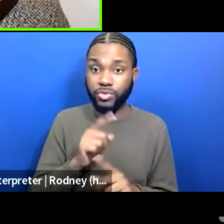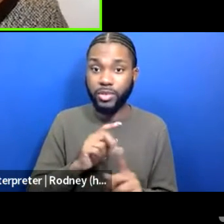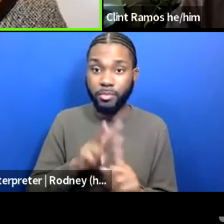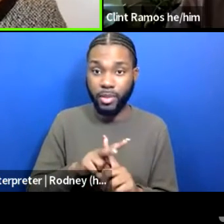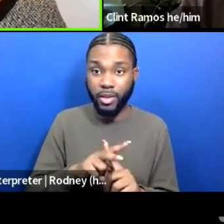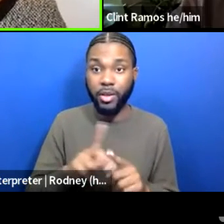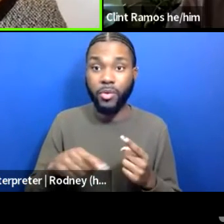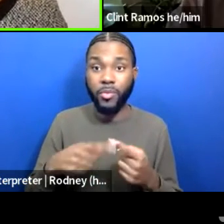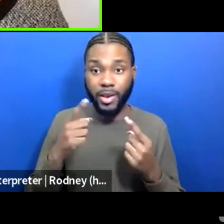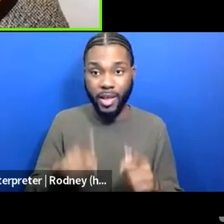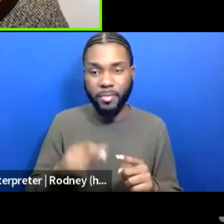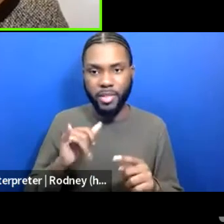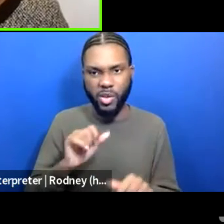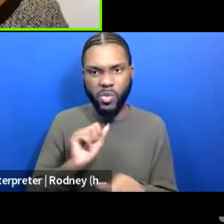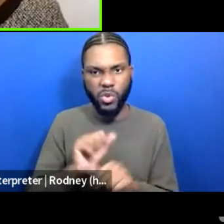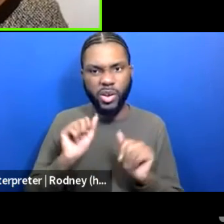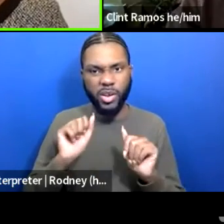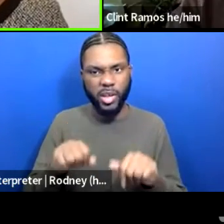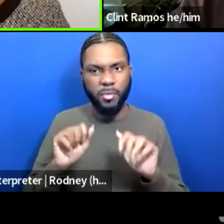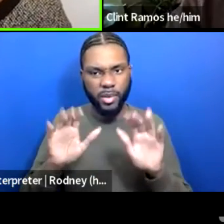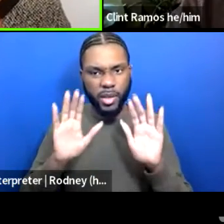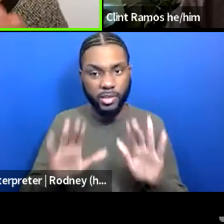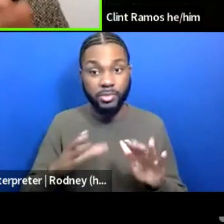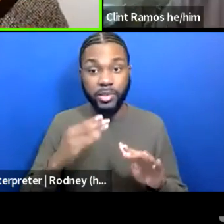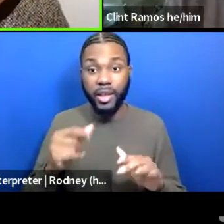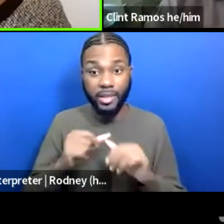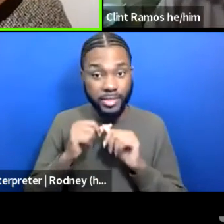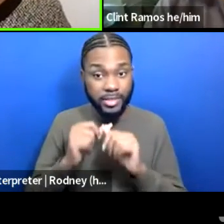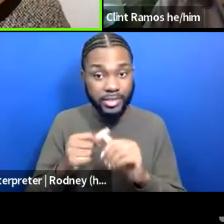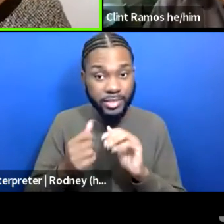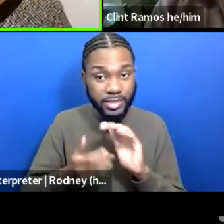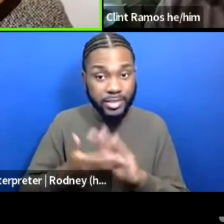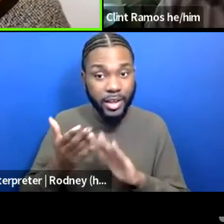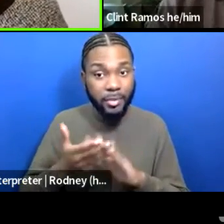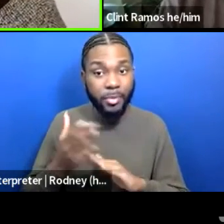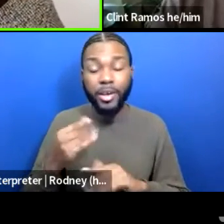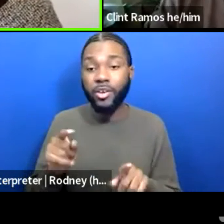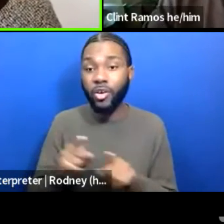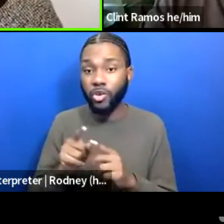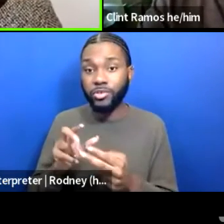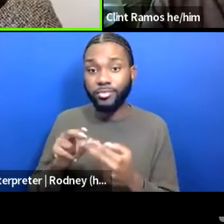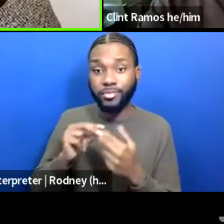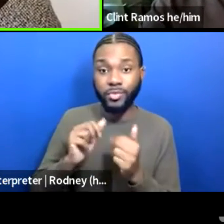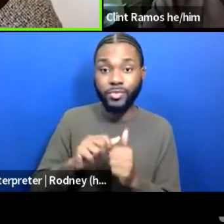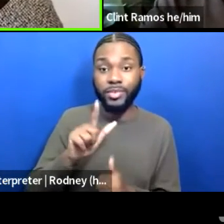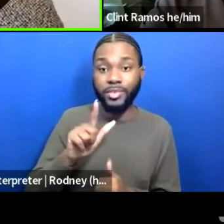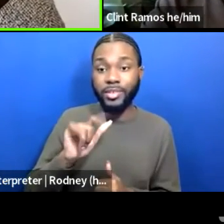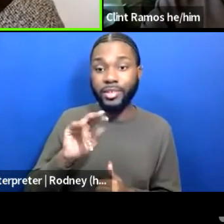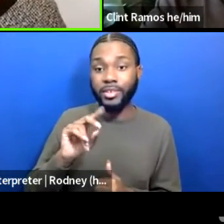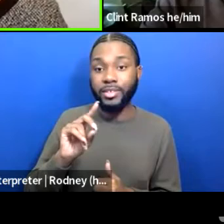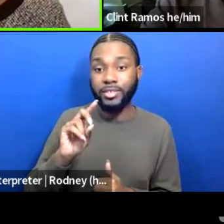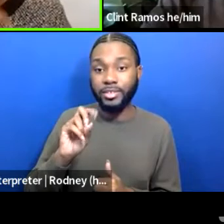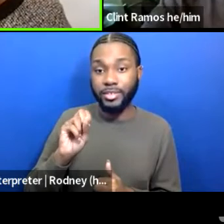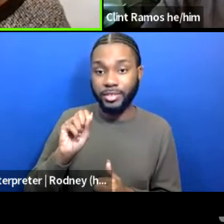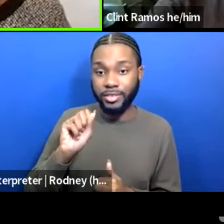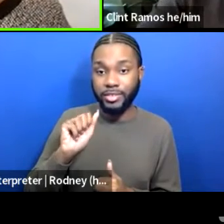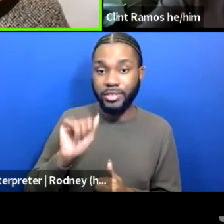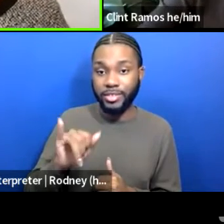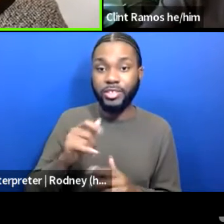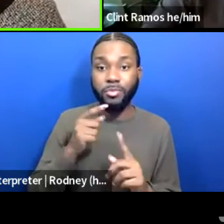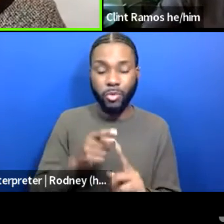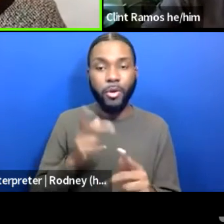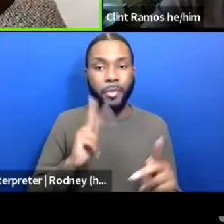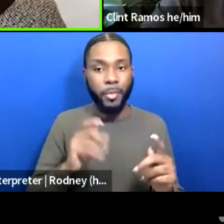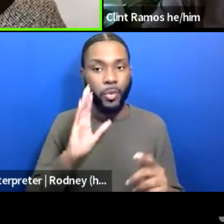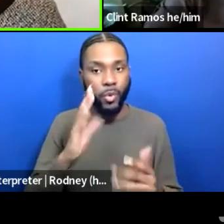can be excellent and sustainable and a space to Lindsay's point where people want to be and a space where more